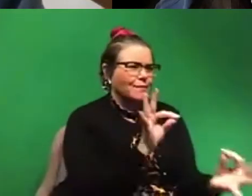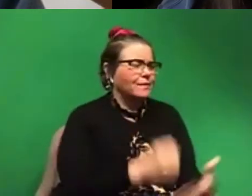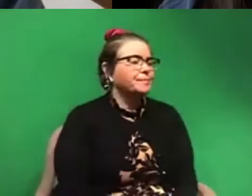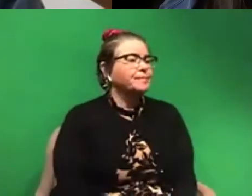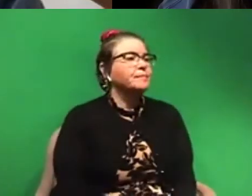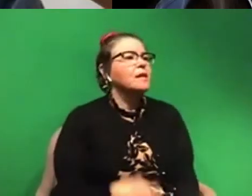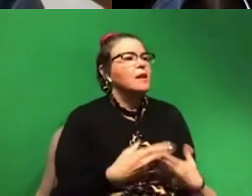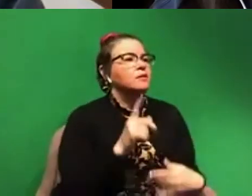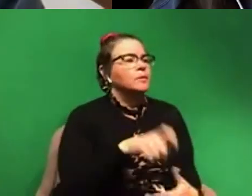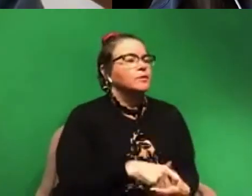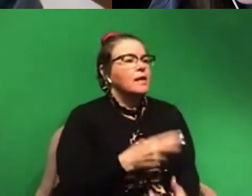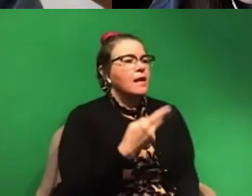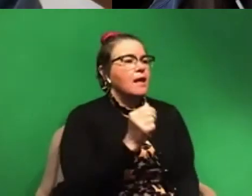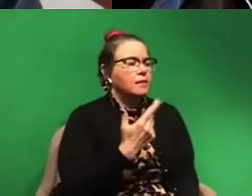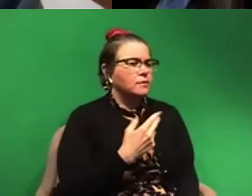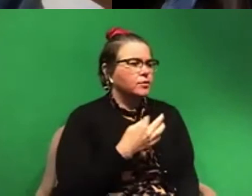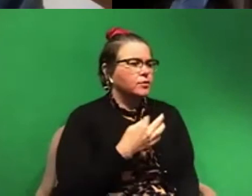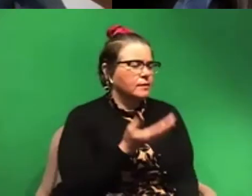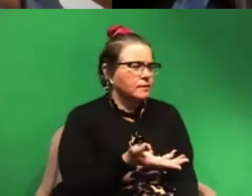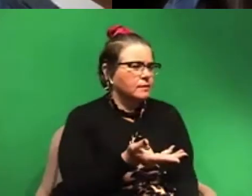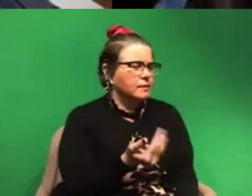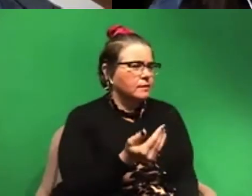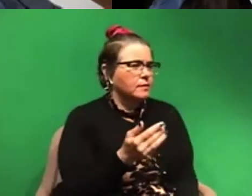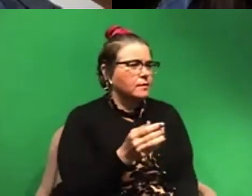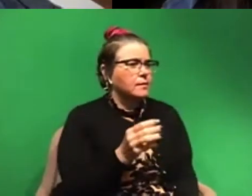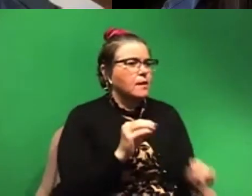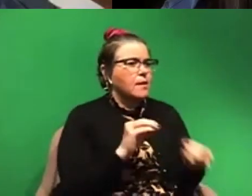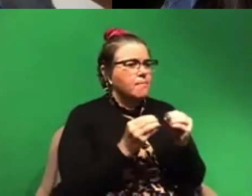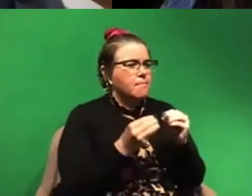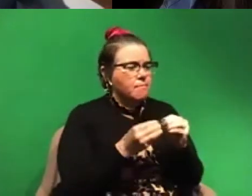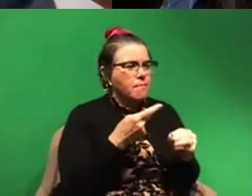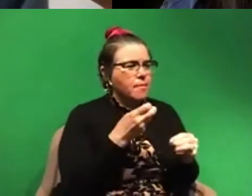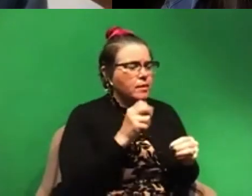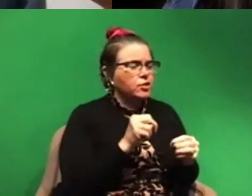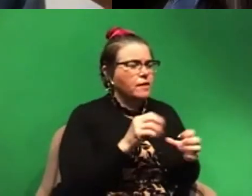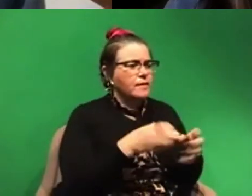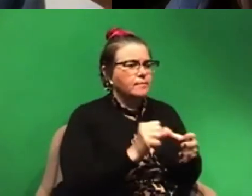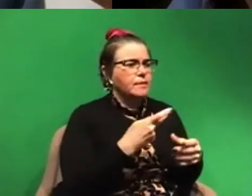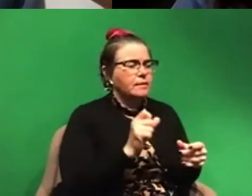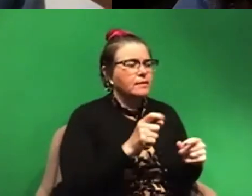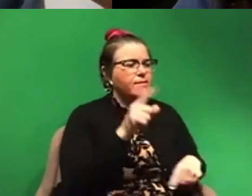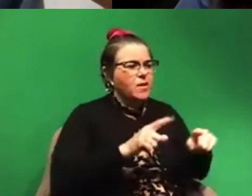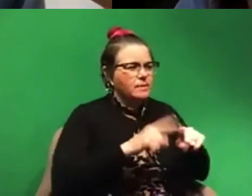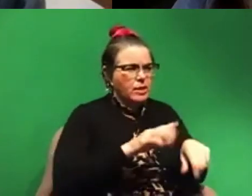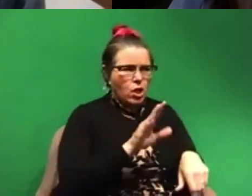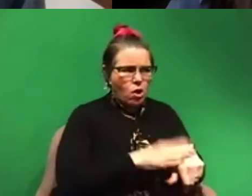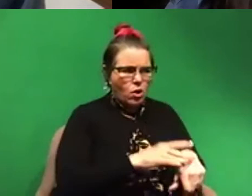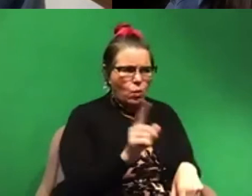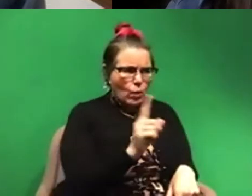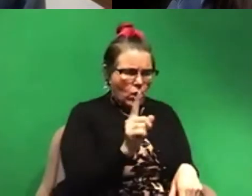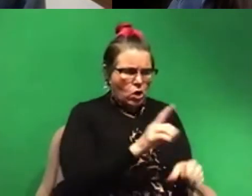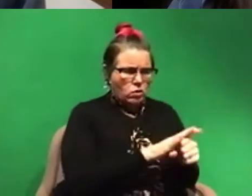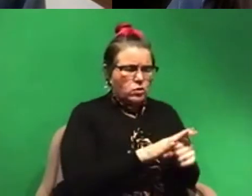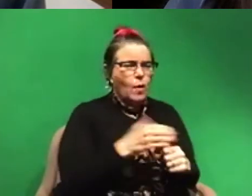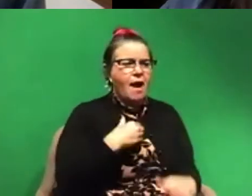Hannah would like to know, um, populations of species can vary depending on location. So you have these barcodes